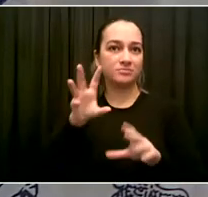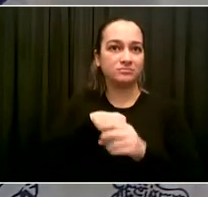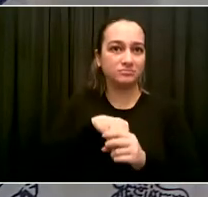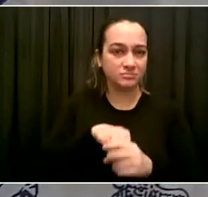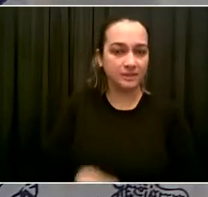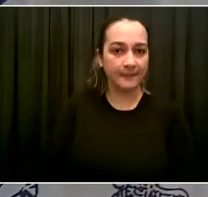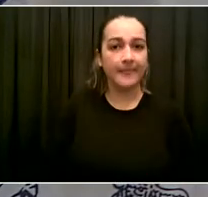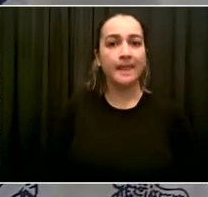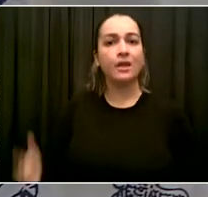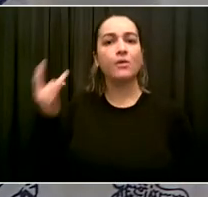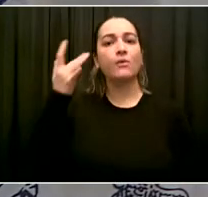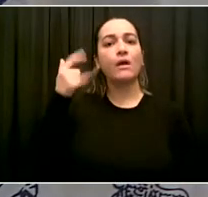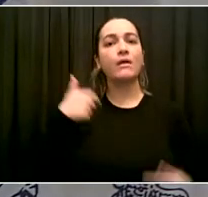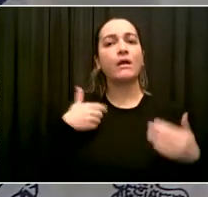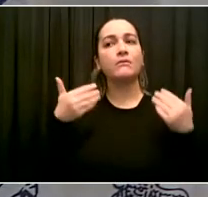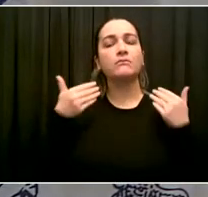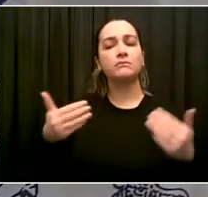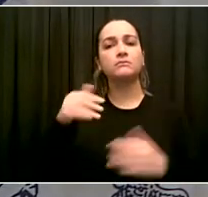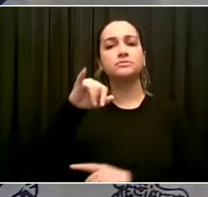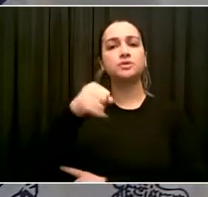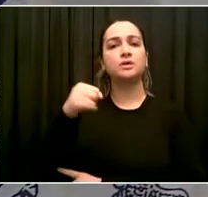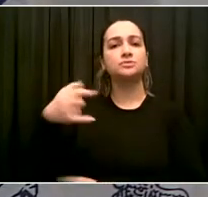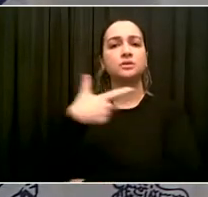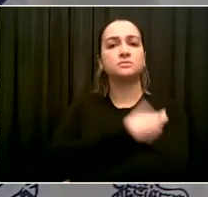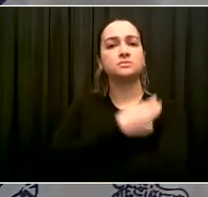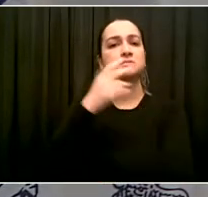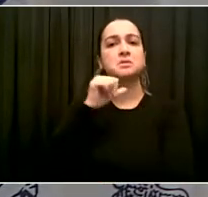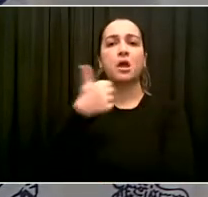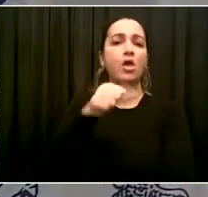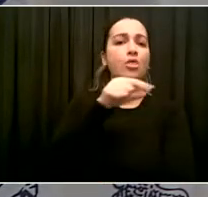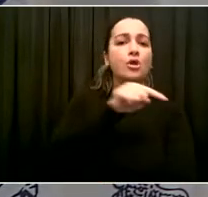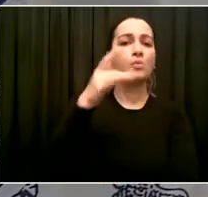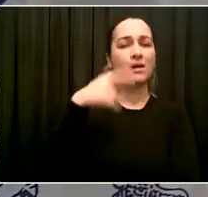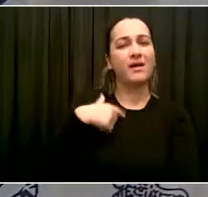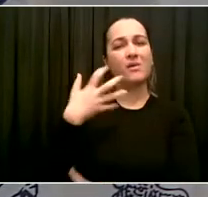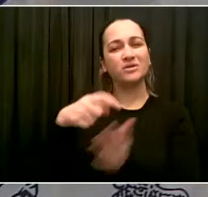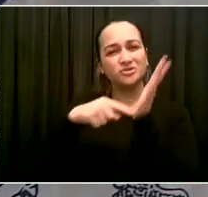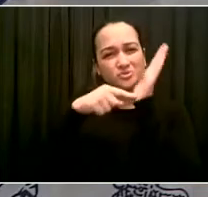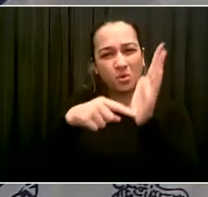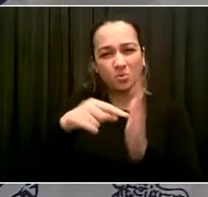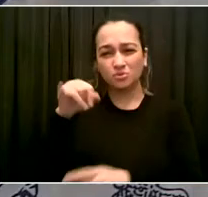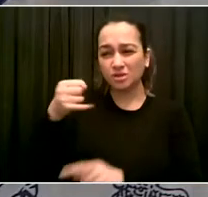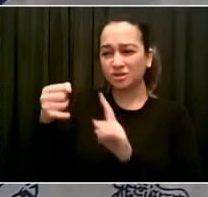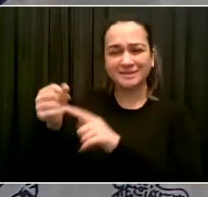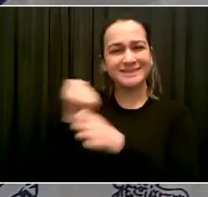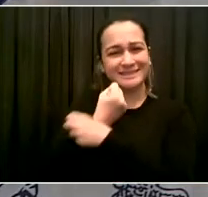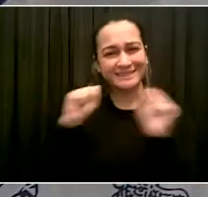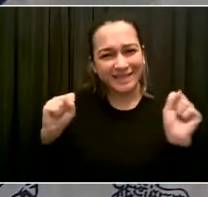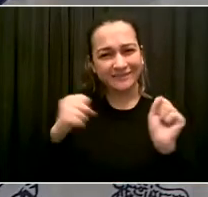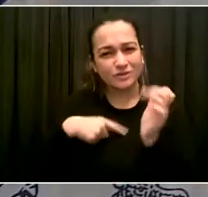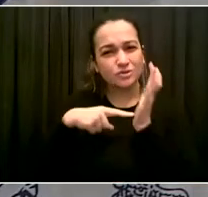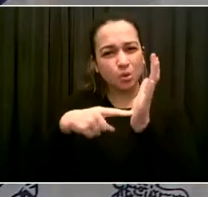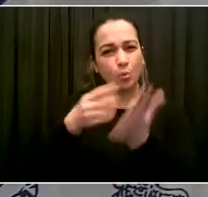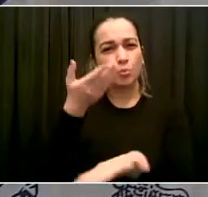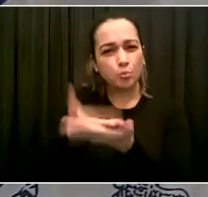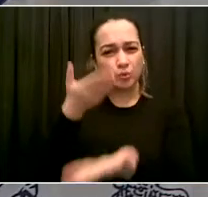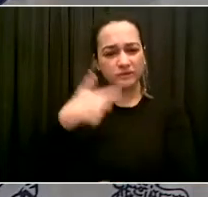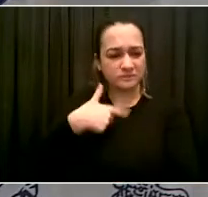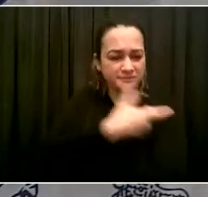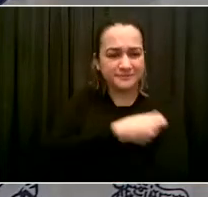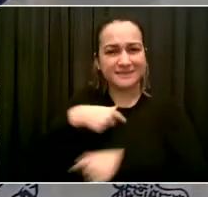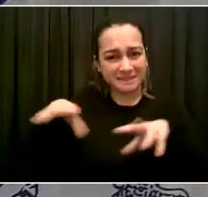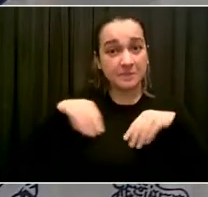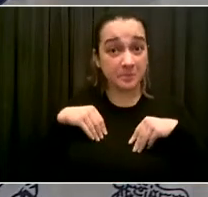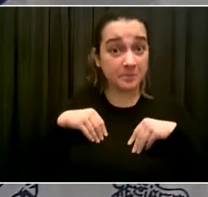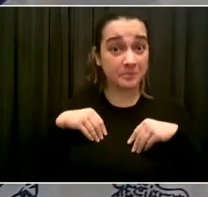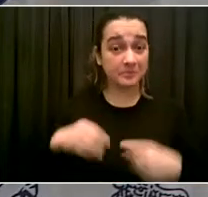spread that word. Go ahead, Sean. Yeah. And I also wanted to ask about the mental health initiative you and the First Lady just announced. I